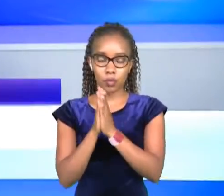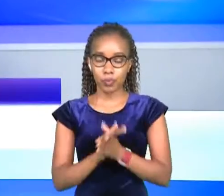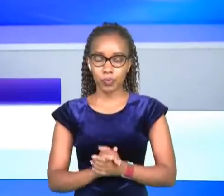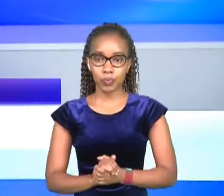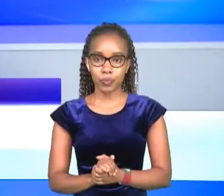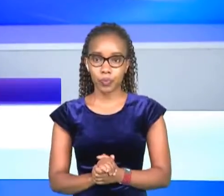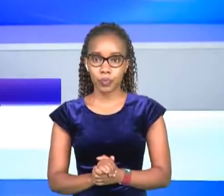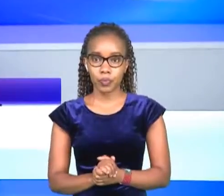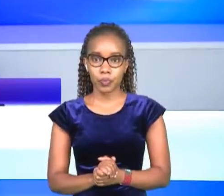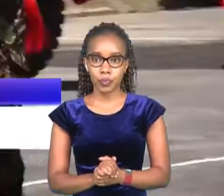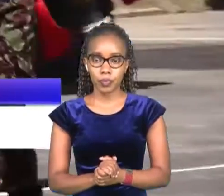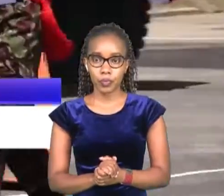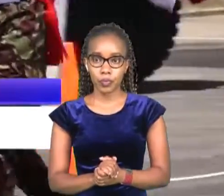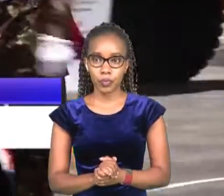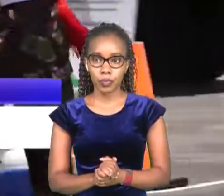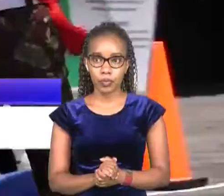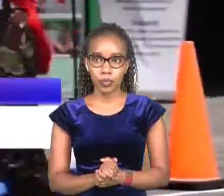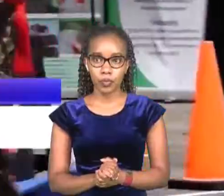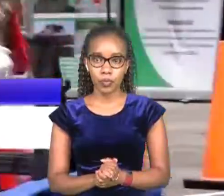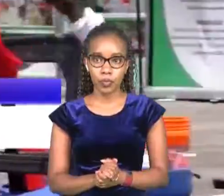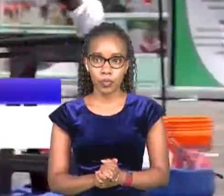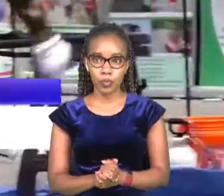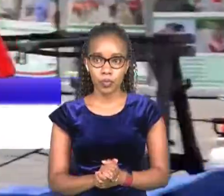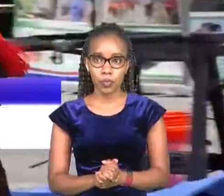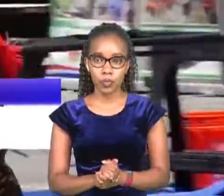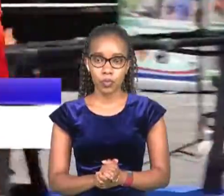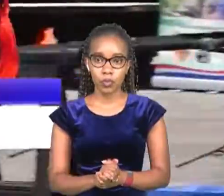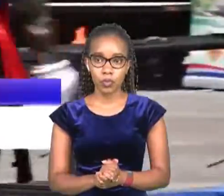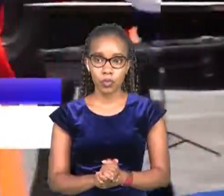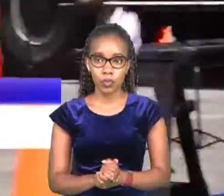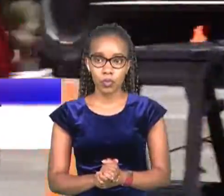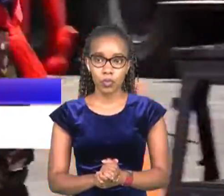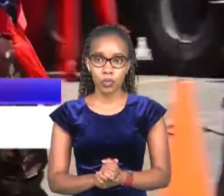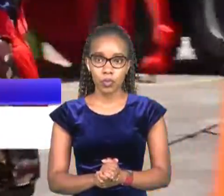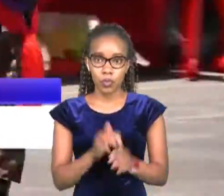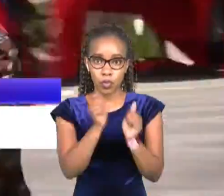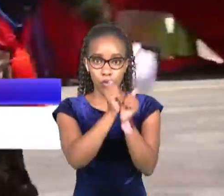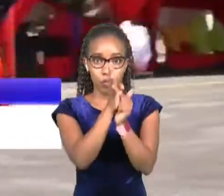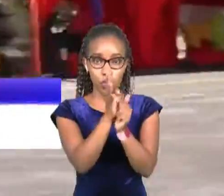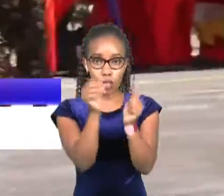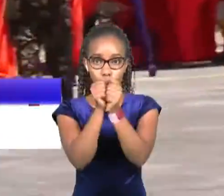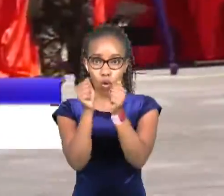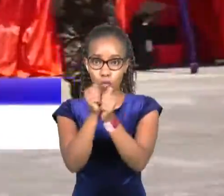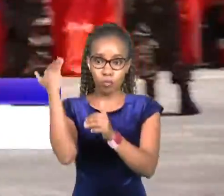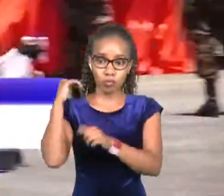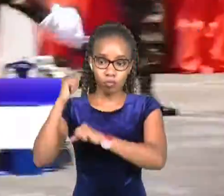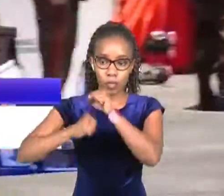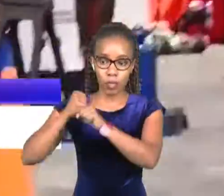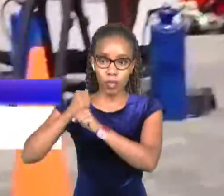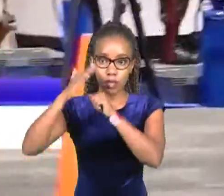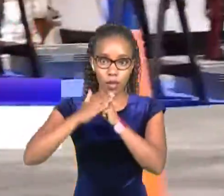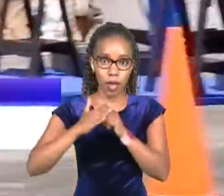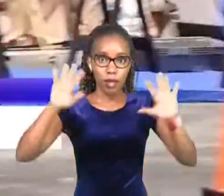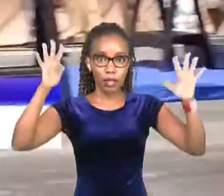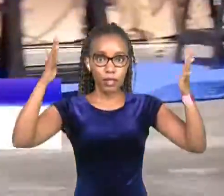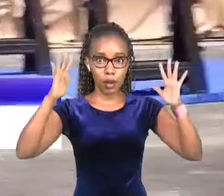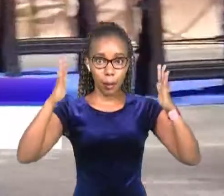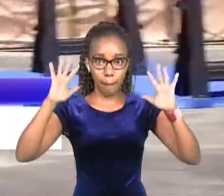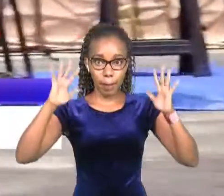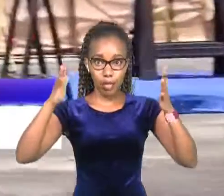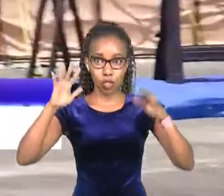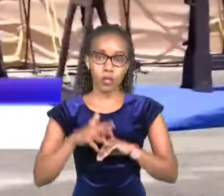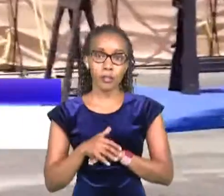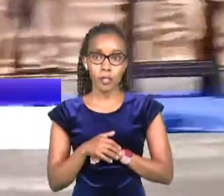every 14th of october for the past nine years has marked the commemoration and